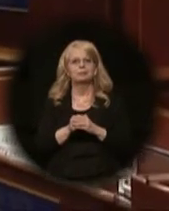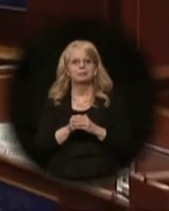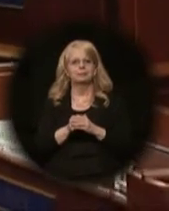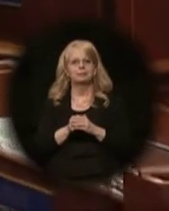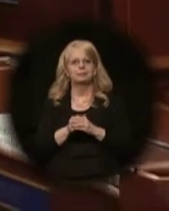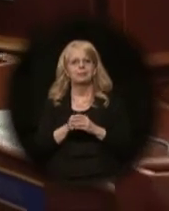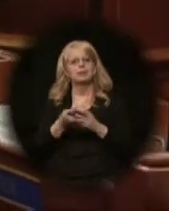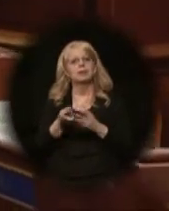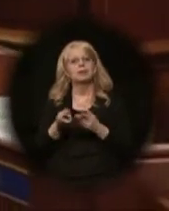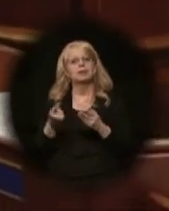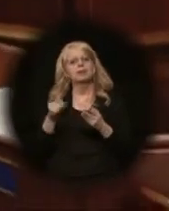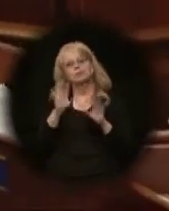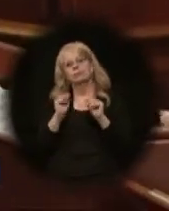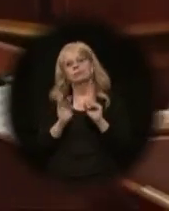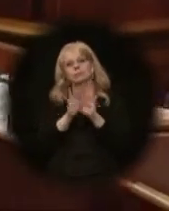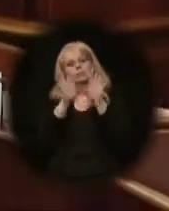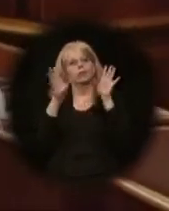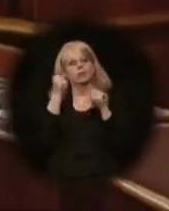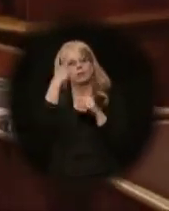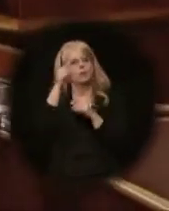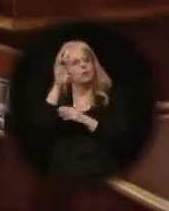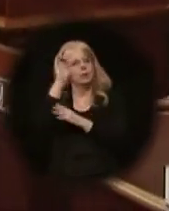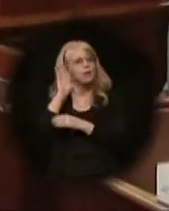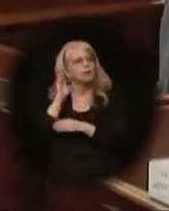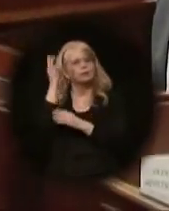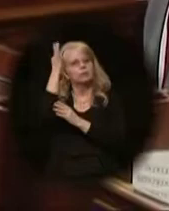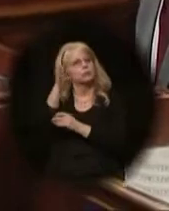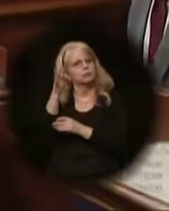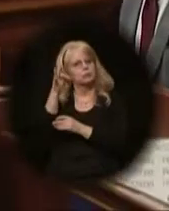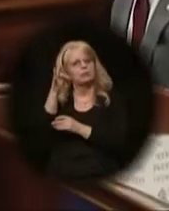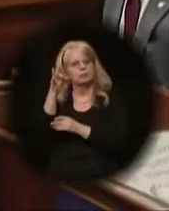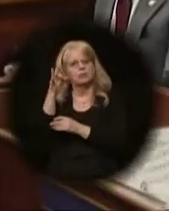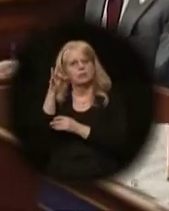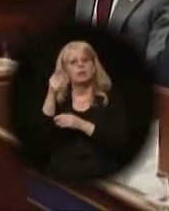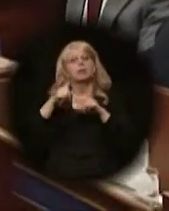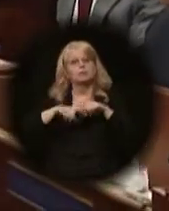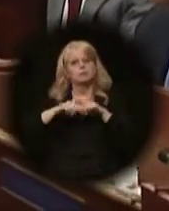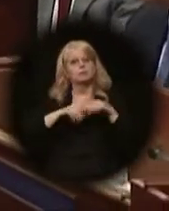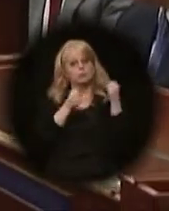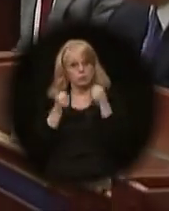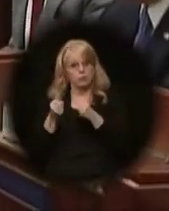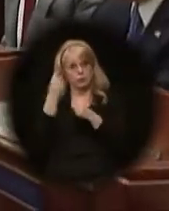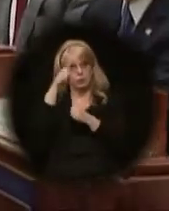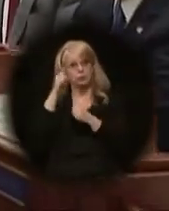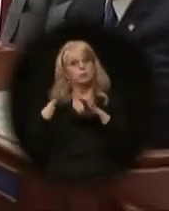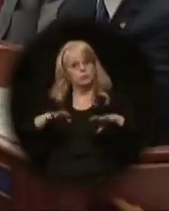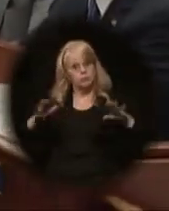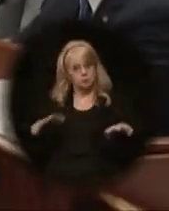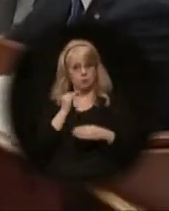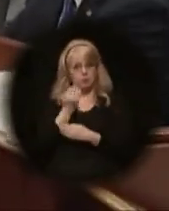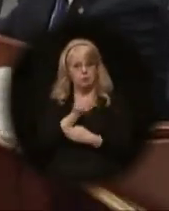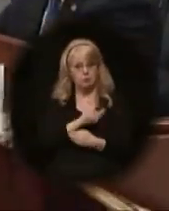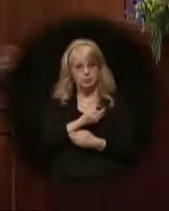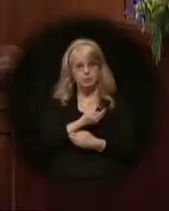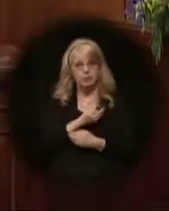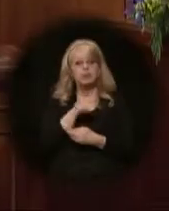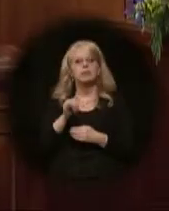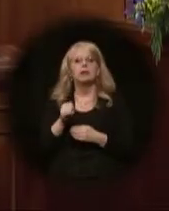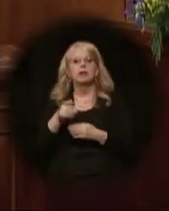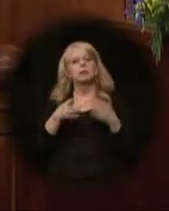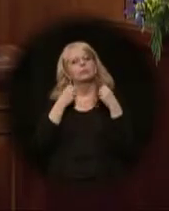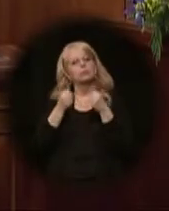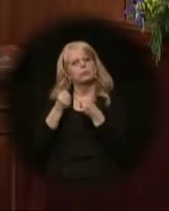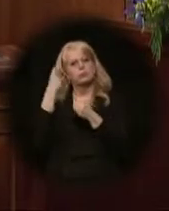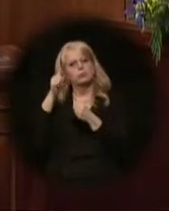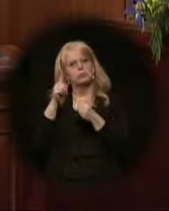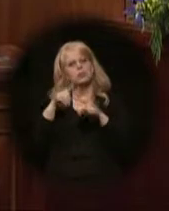The brightness of Alaska's future depends on the strength of our children. That strength will hinge